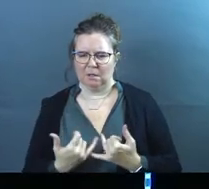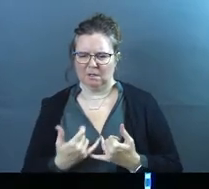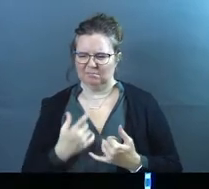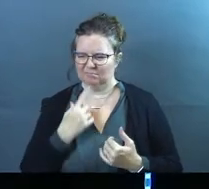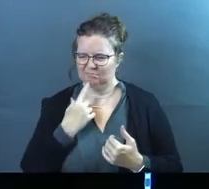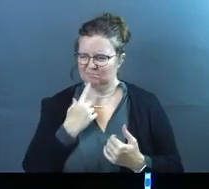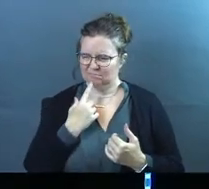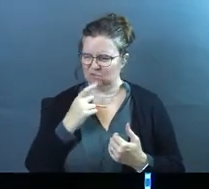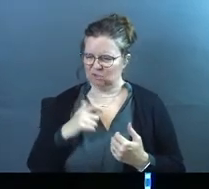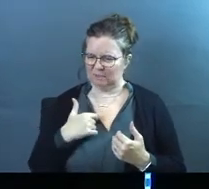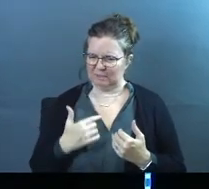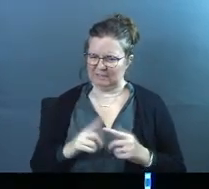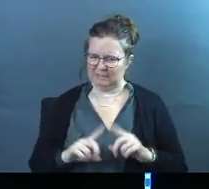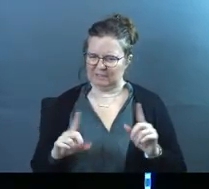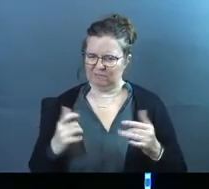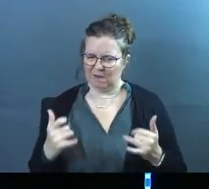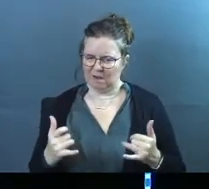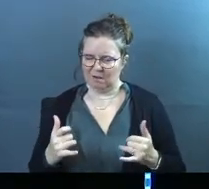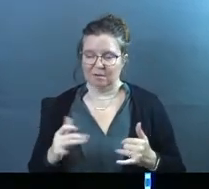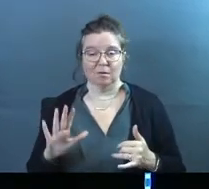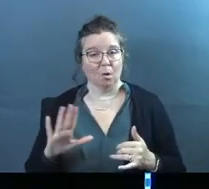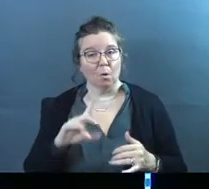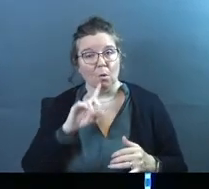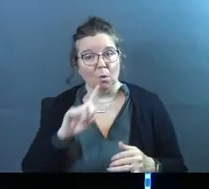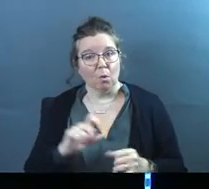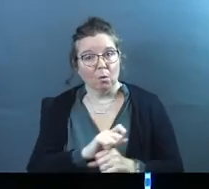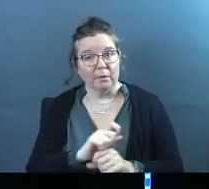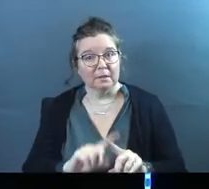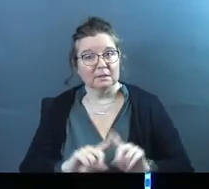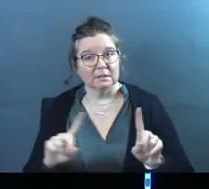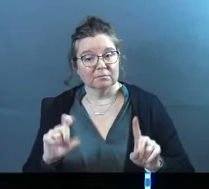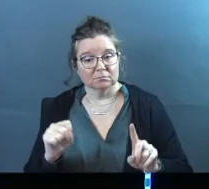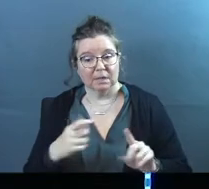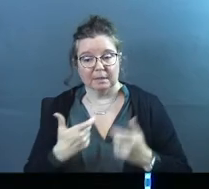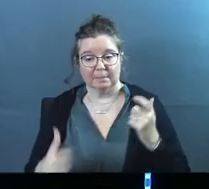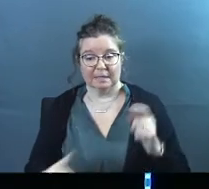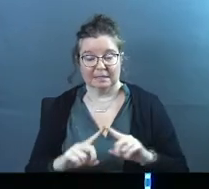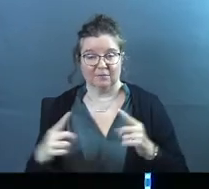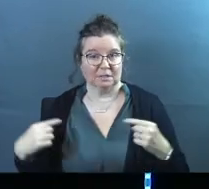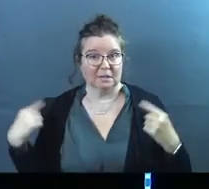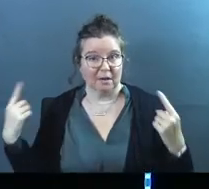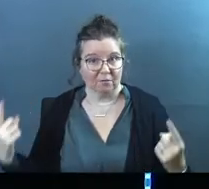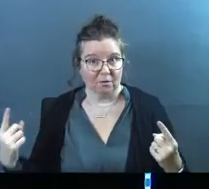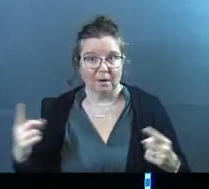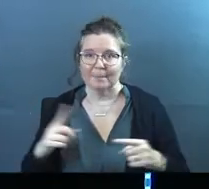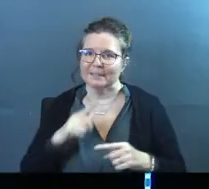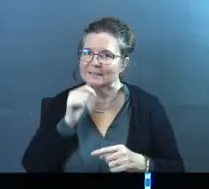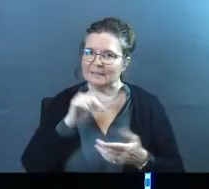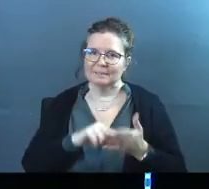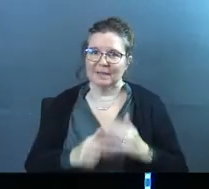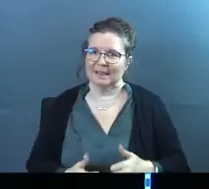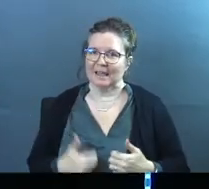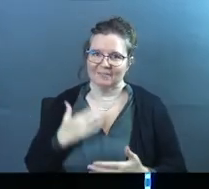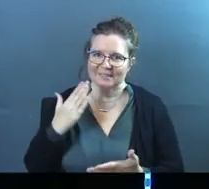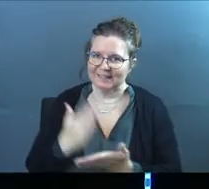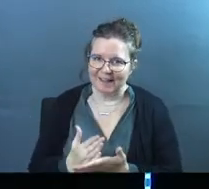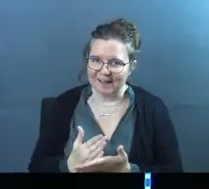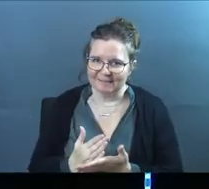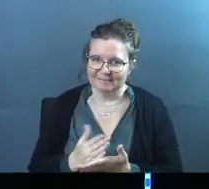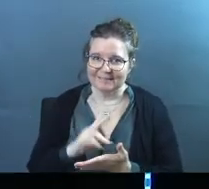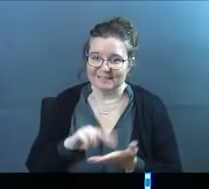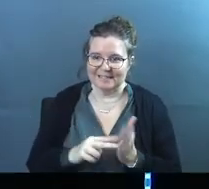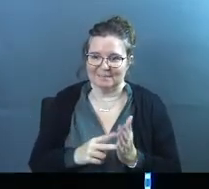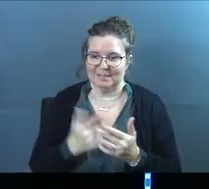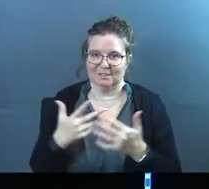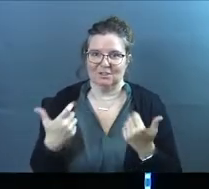This should be way different. It's like, no, for sure, there's a difference, and it's the biggest difference ever, but it does not mean that life stops. It does not mean